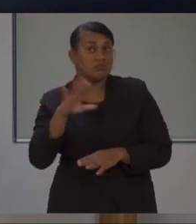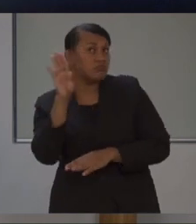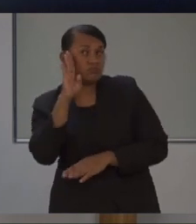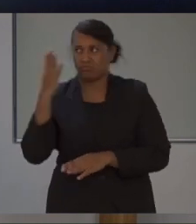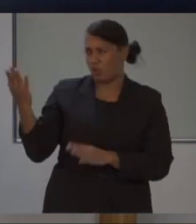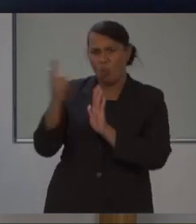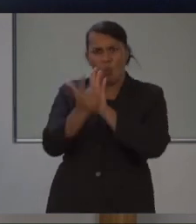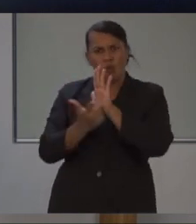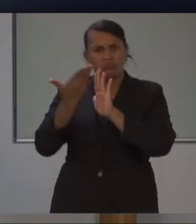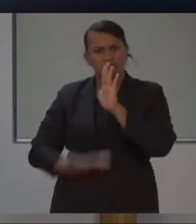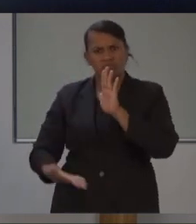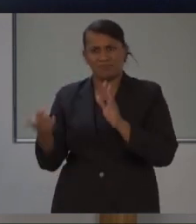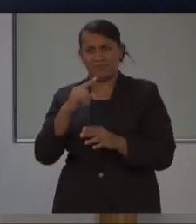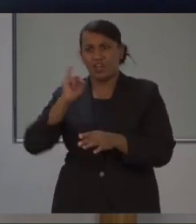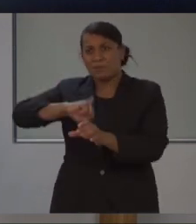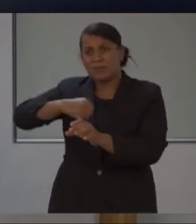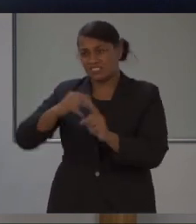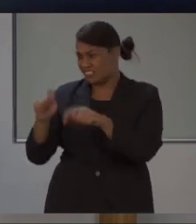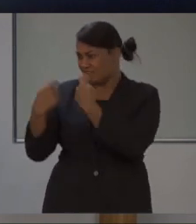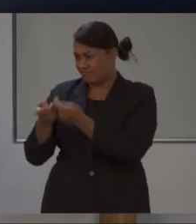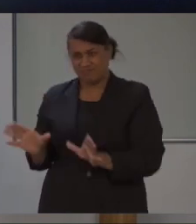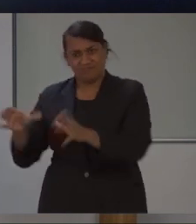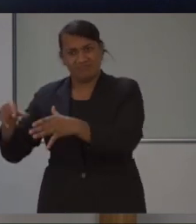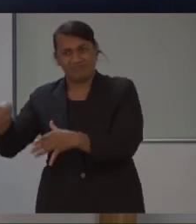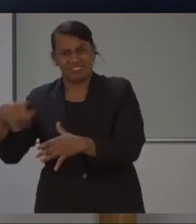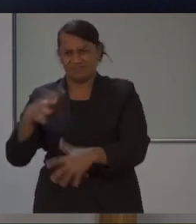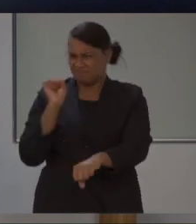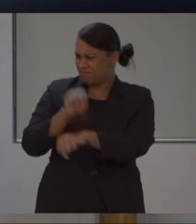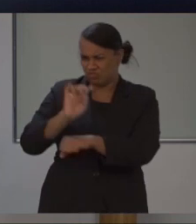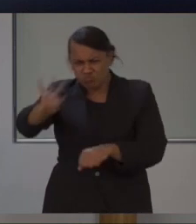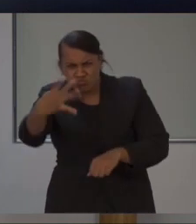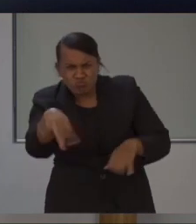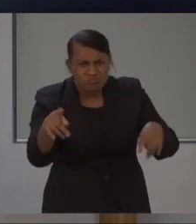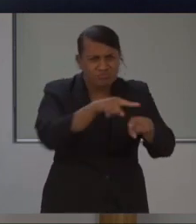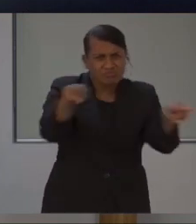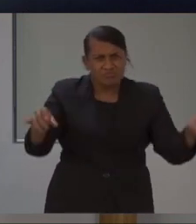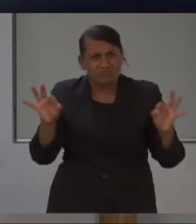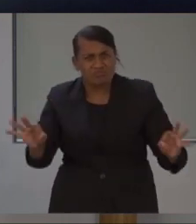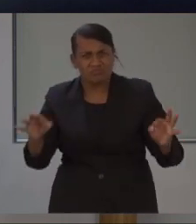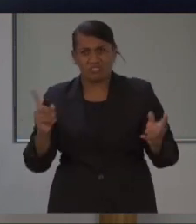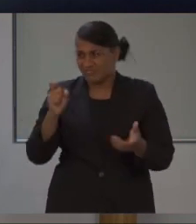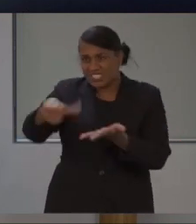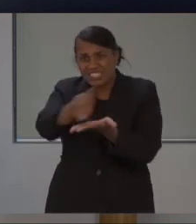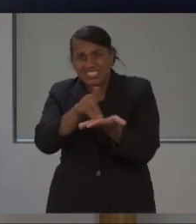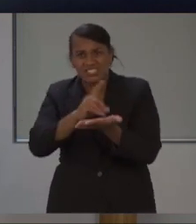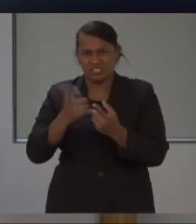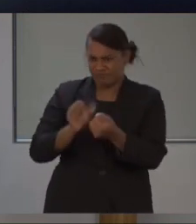the few easy minutes it takes to be screened, whether that's for LTDDs or COVID-19.